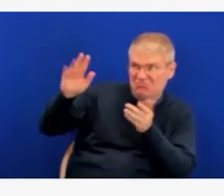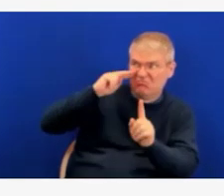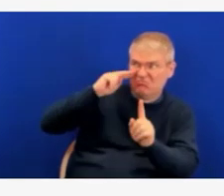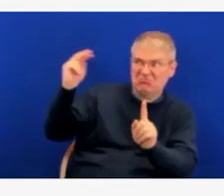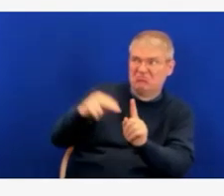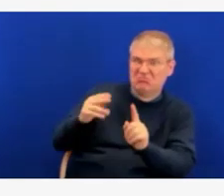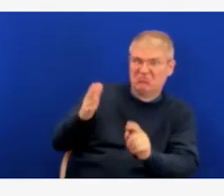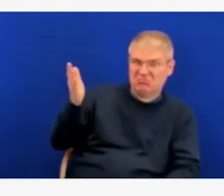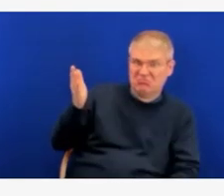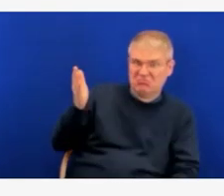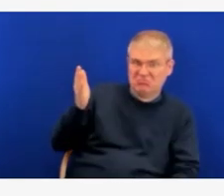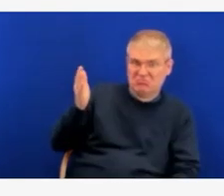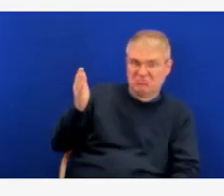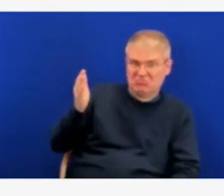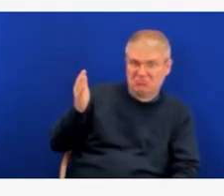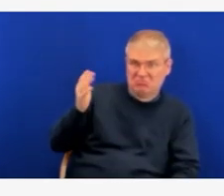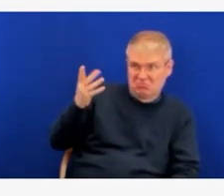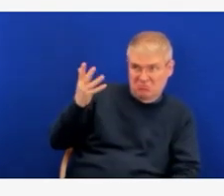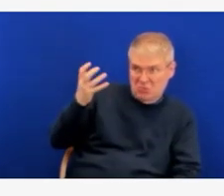anything?